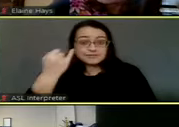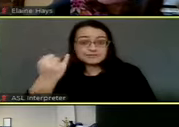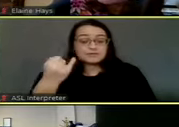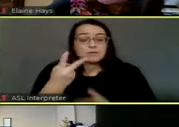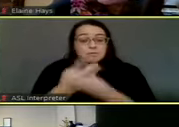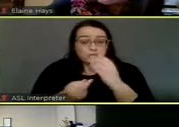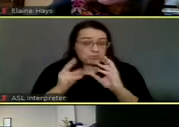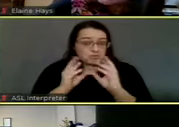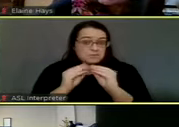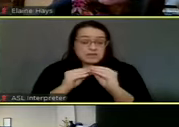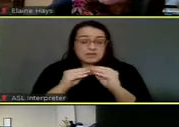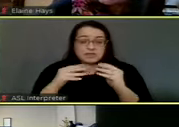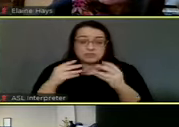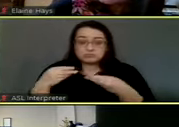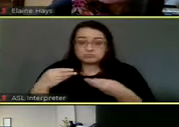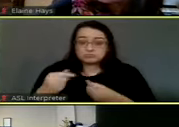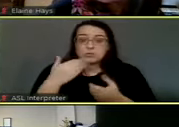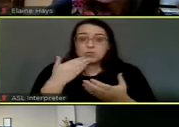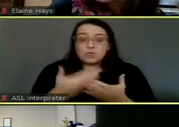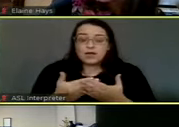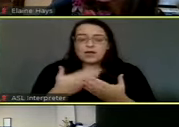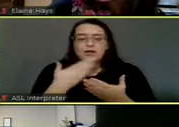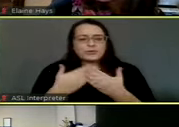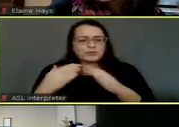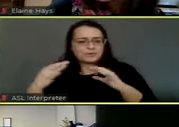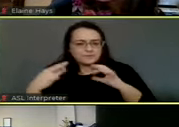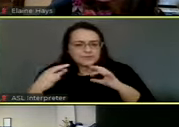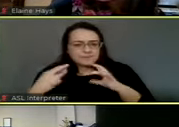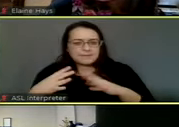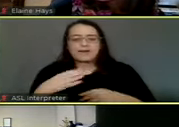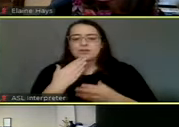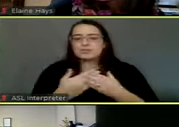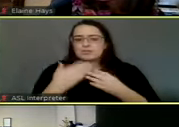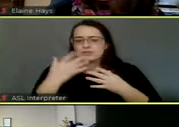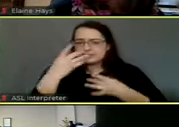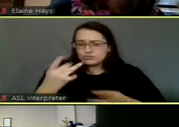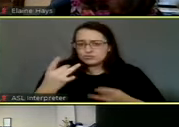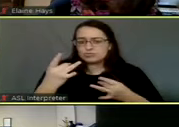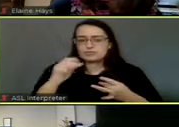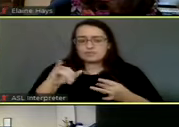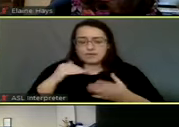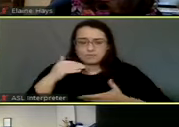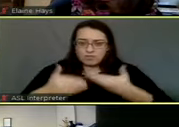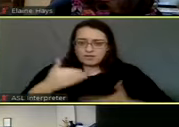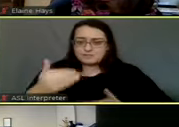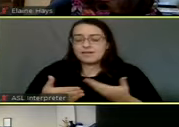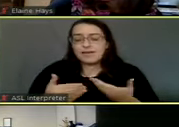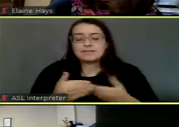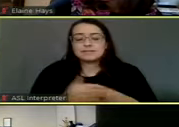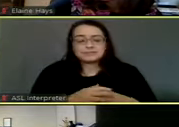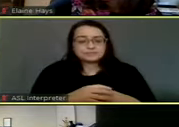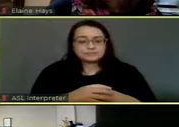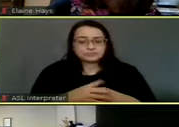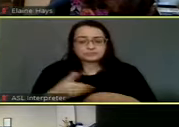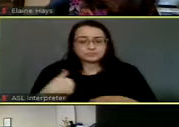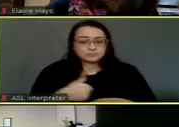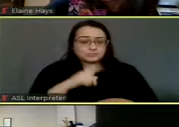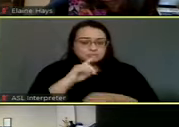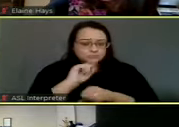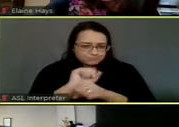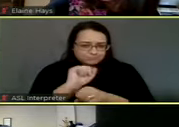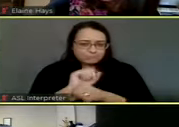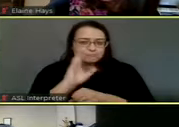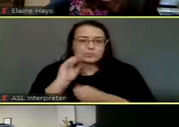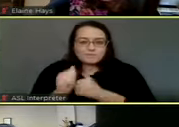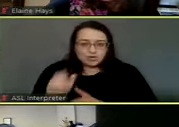both meetings went really well. We had a lot of good feedback and interest, uh, in the process and participating. Um, we're definitely going to be following